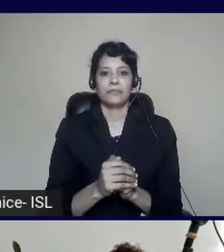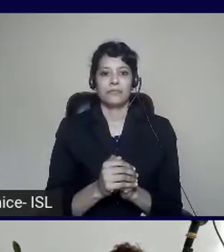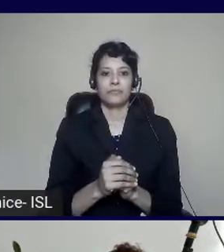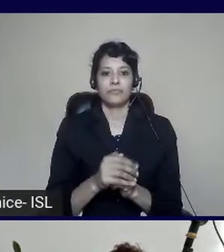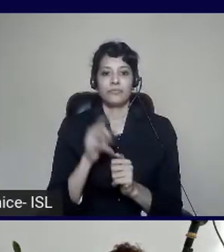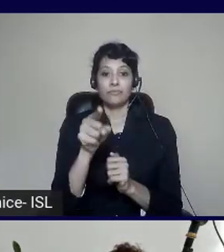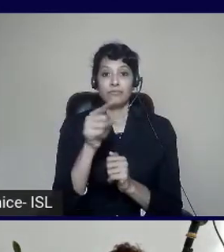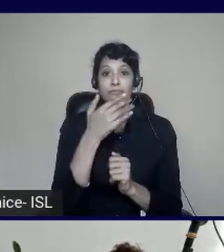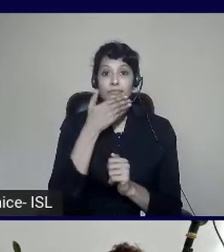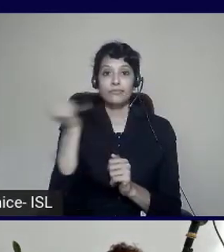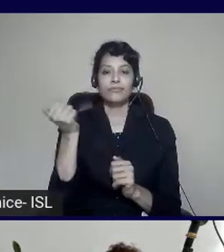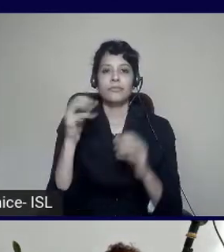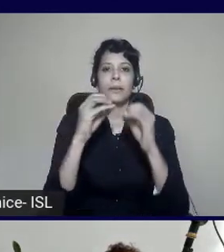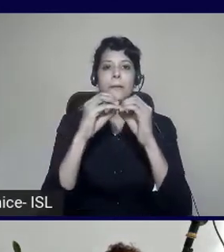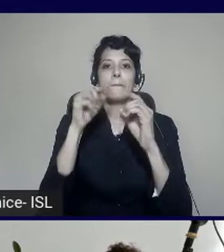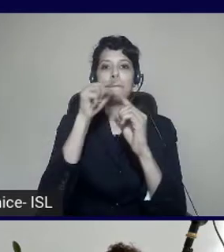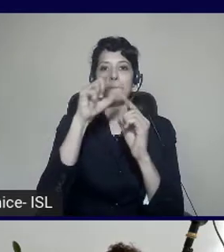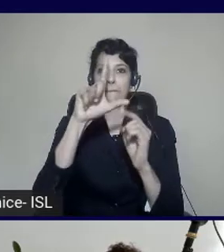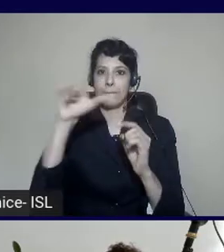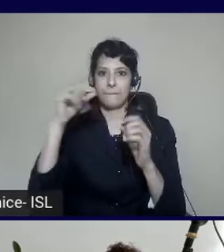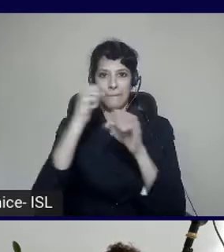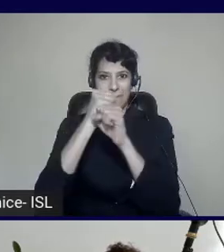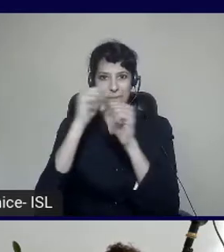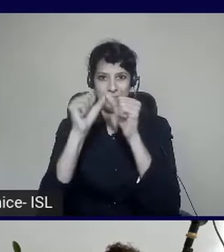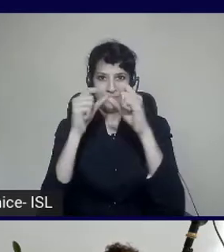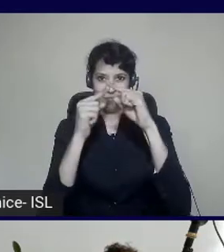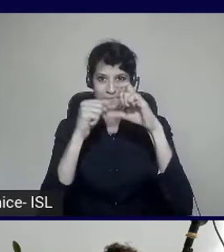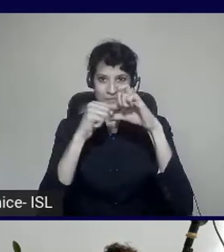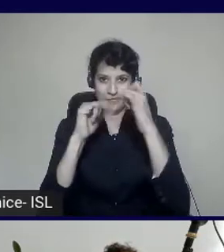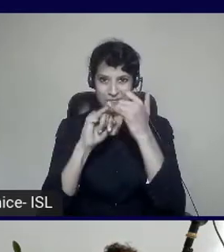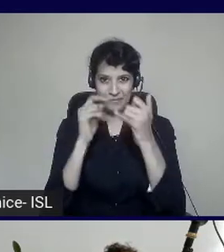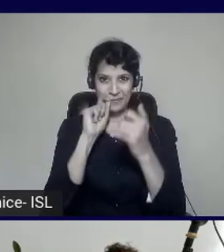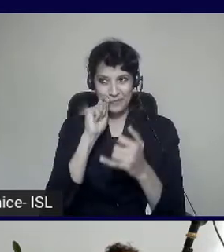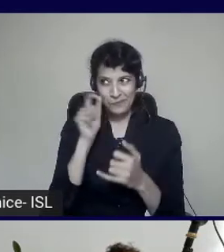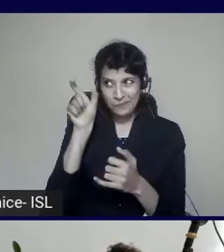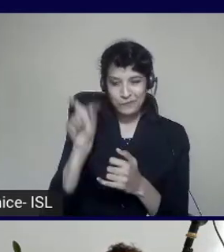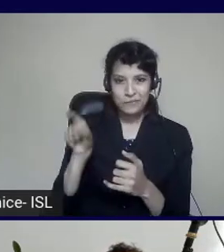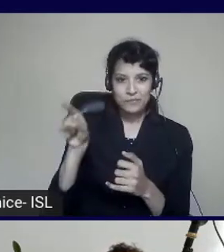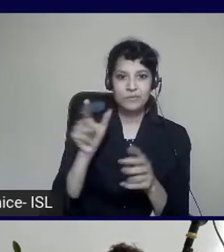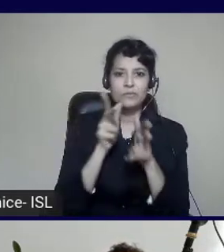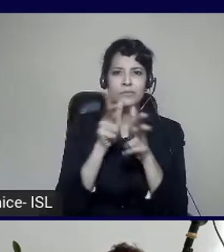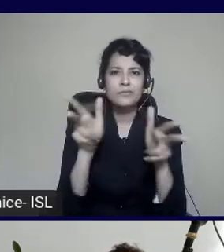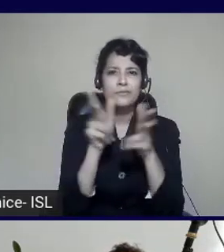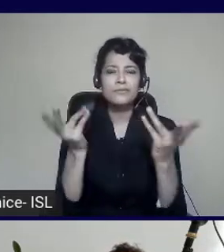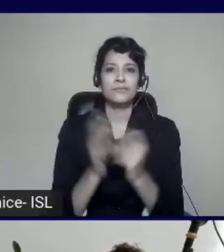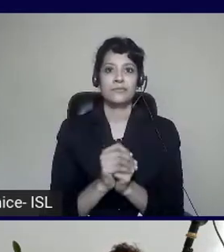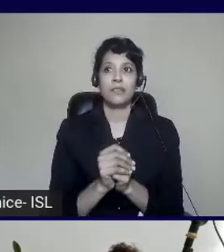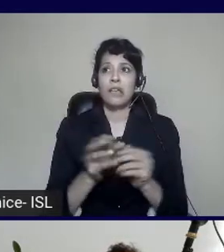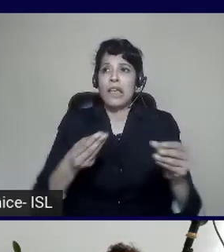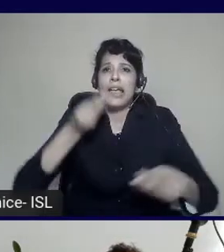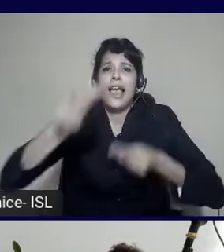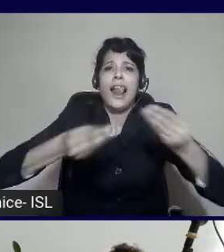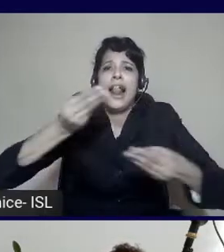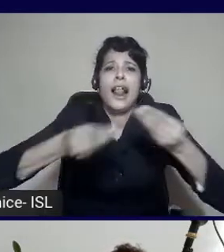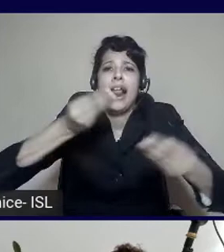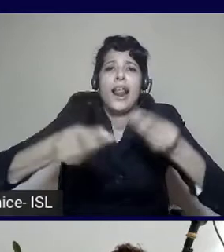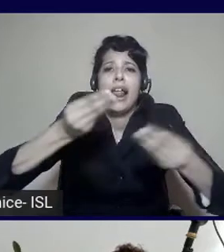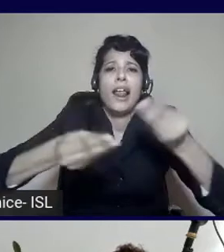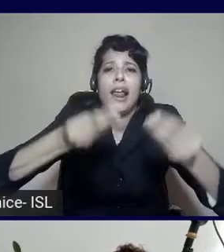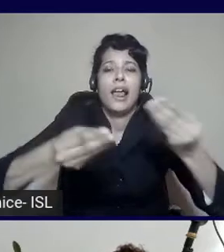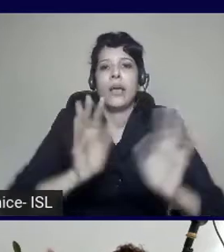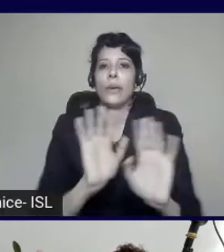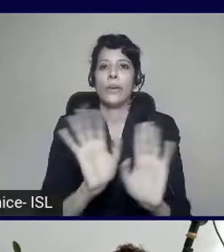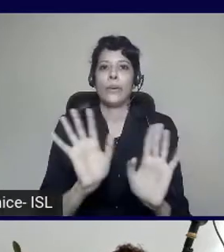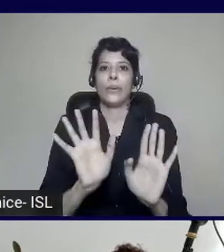up by Bill Gates, quote, for most of human history, we put our innovative capacity in improving the quantity of life. More, more, more,